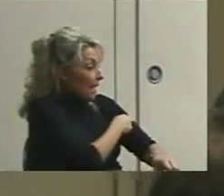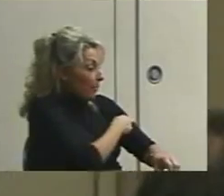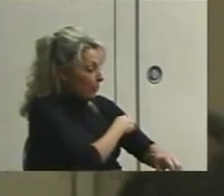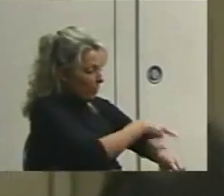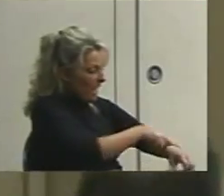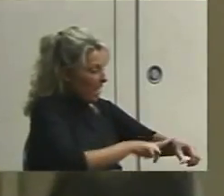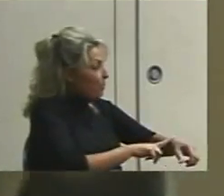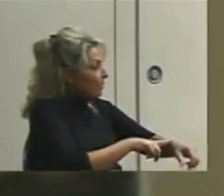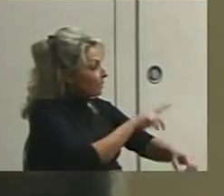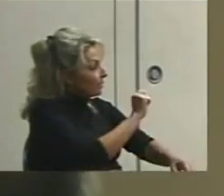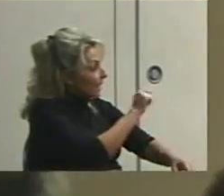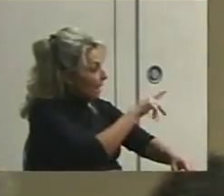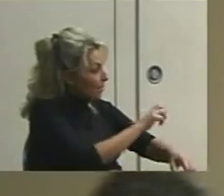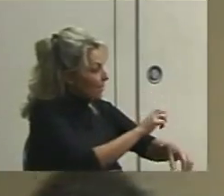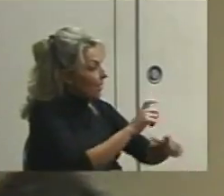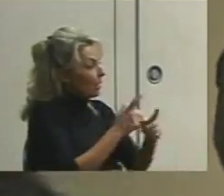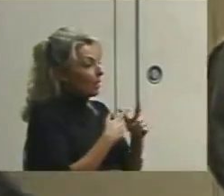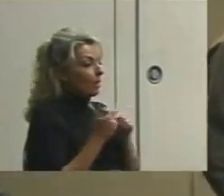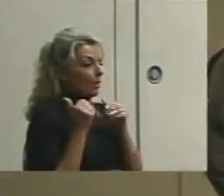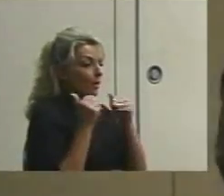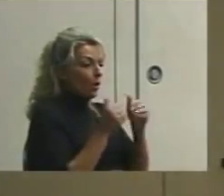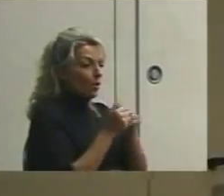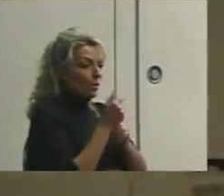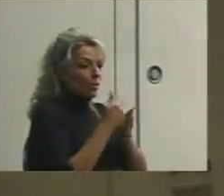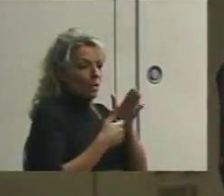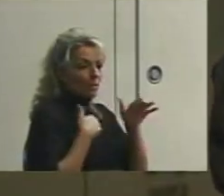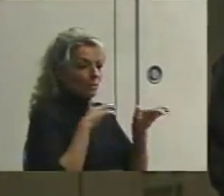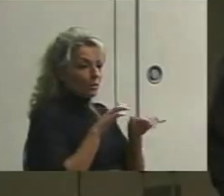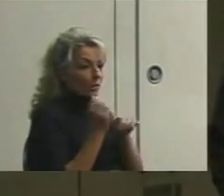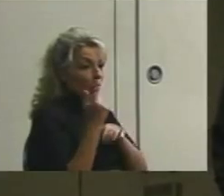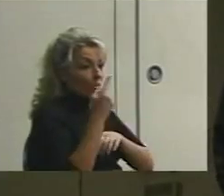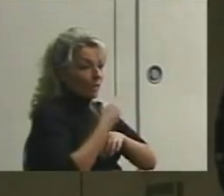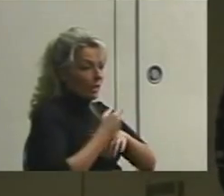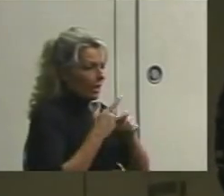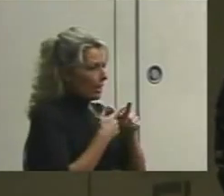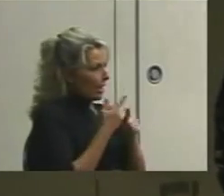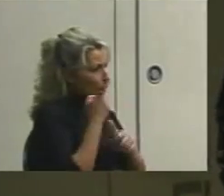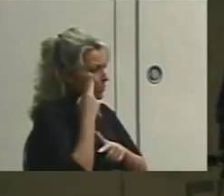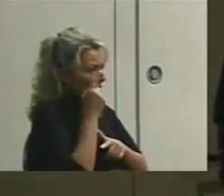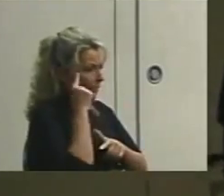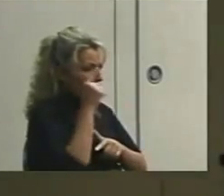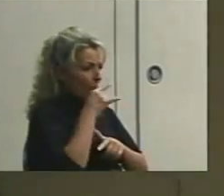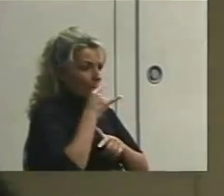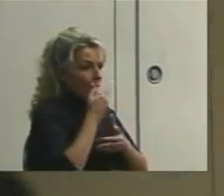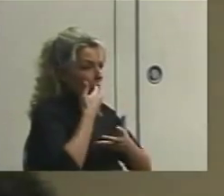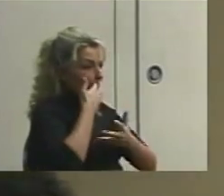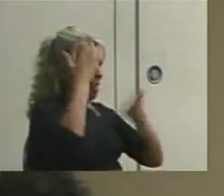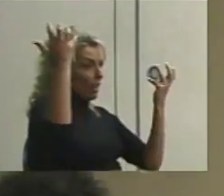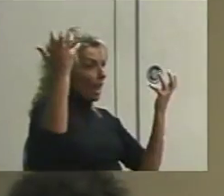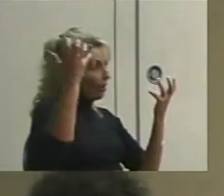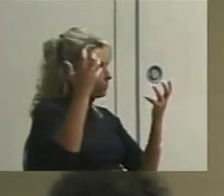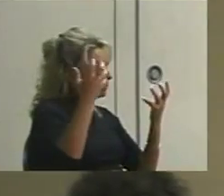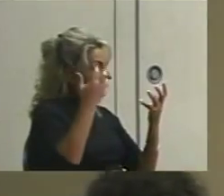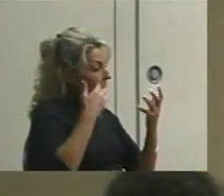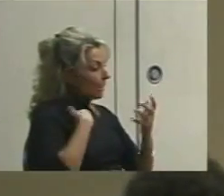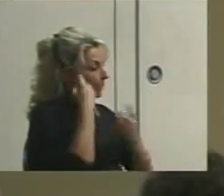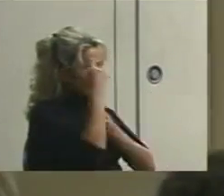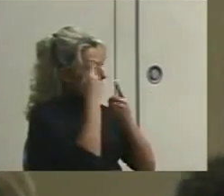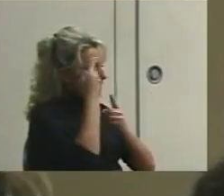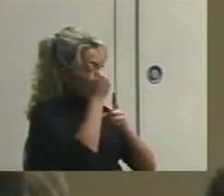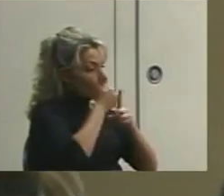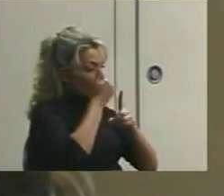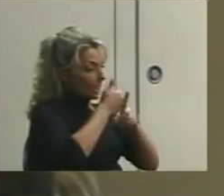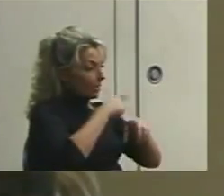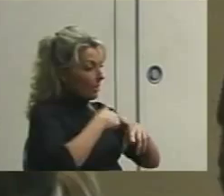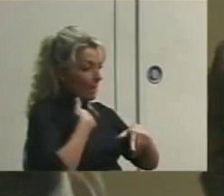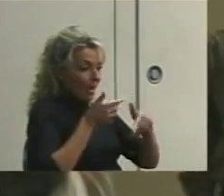I would then go about what I was going to do. And let's say I was looking for a kid who was yelling out. I would consider every time